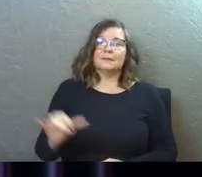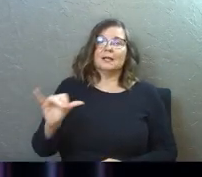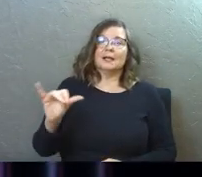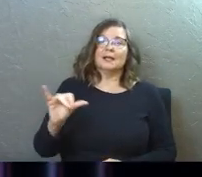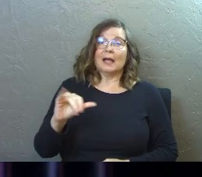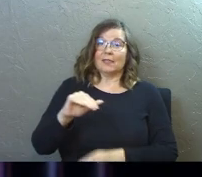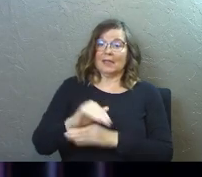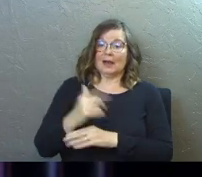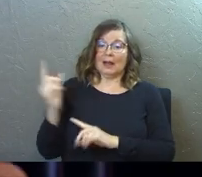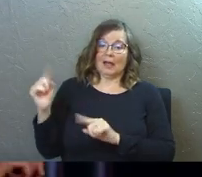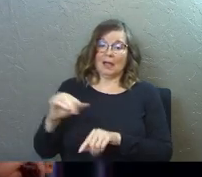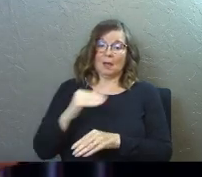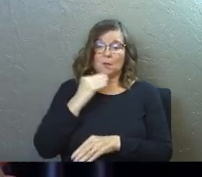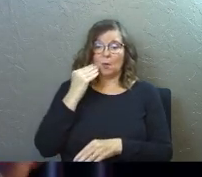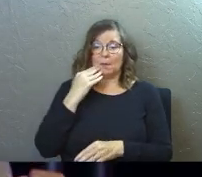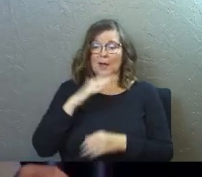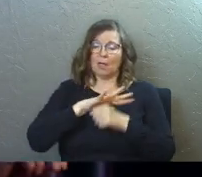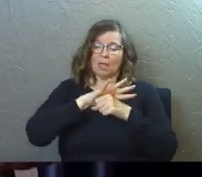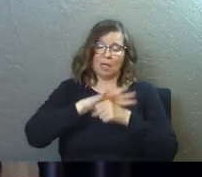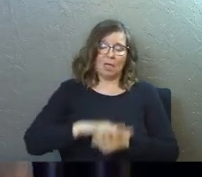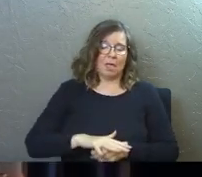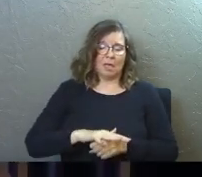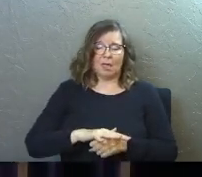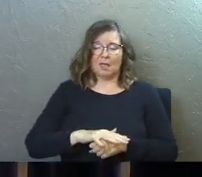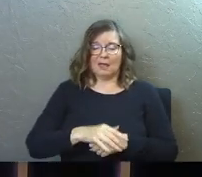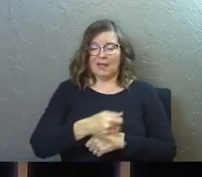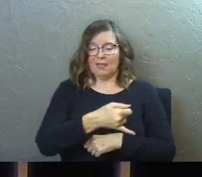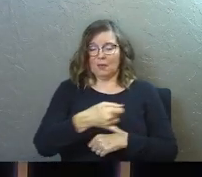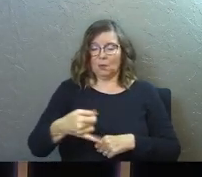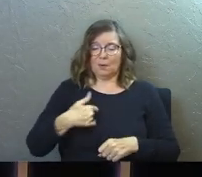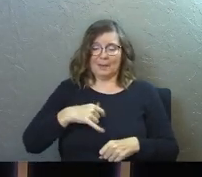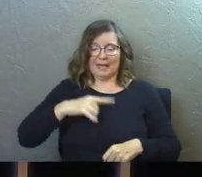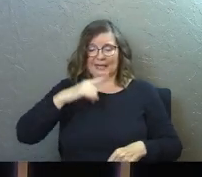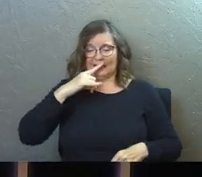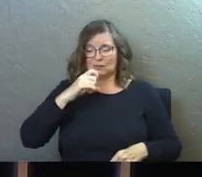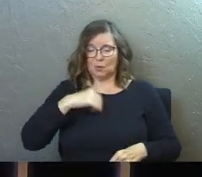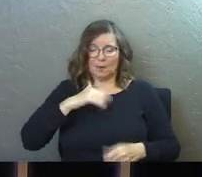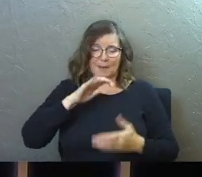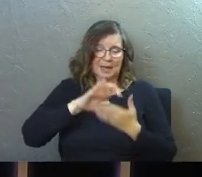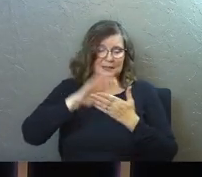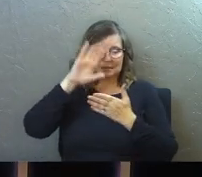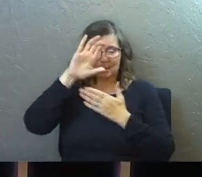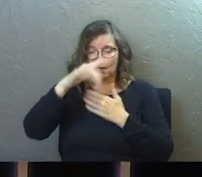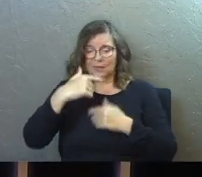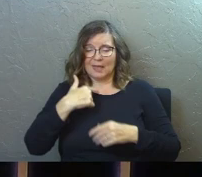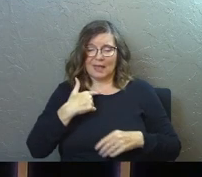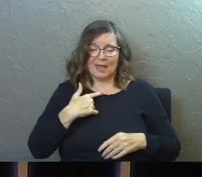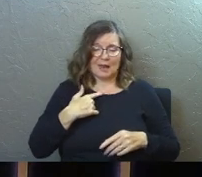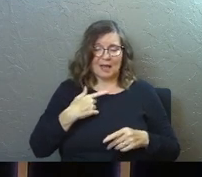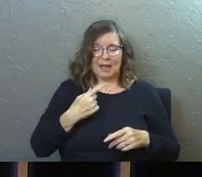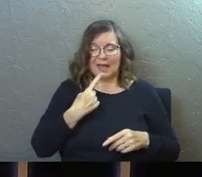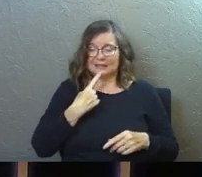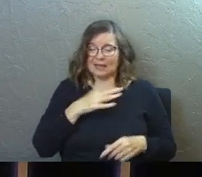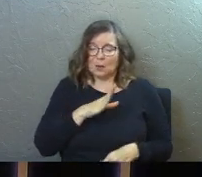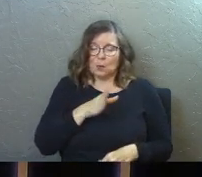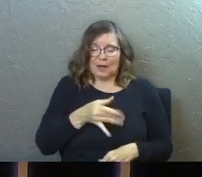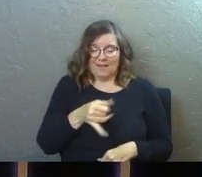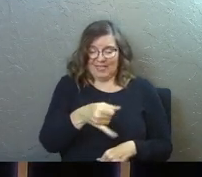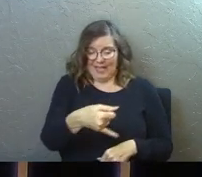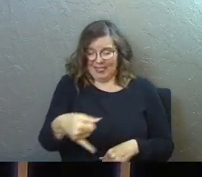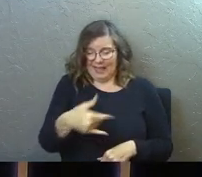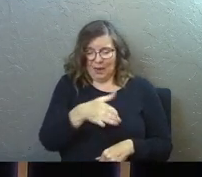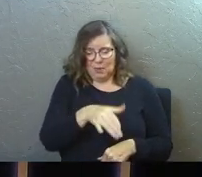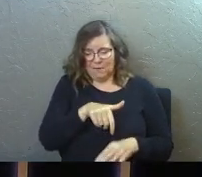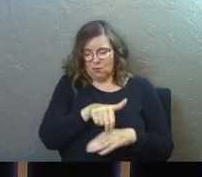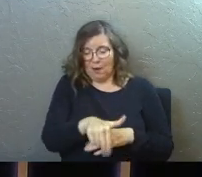Like that night that I came home and I was so stressed out and I crossed that line with my kids or my spouse that I swore to myself, would never cross